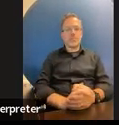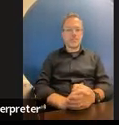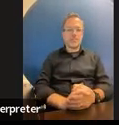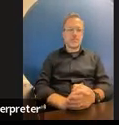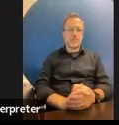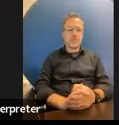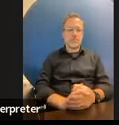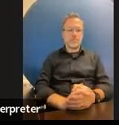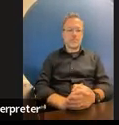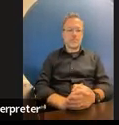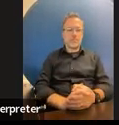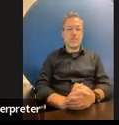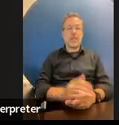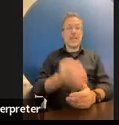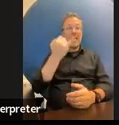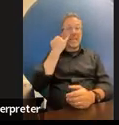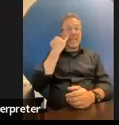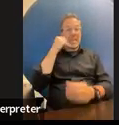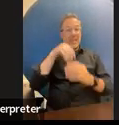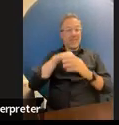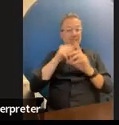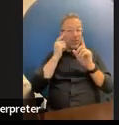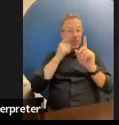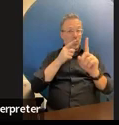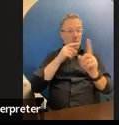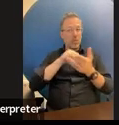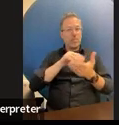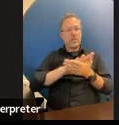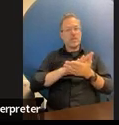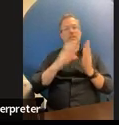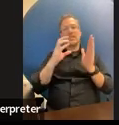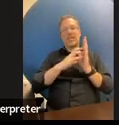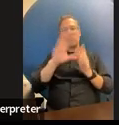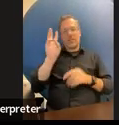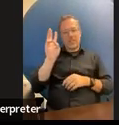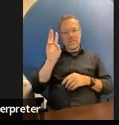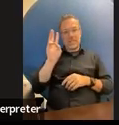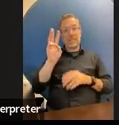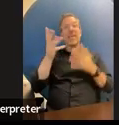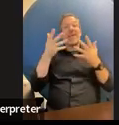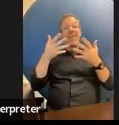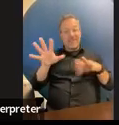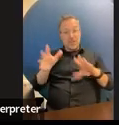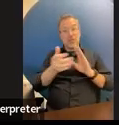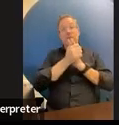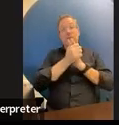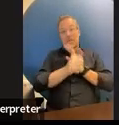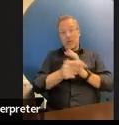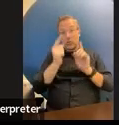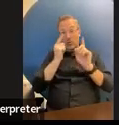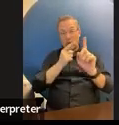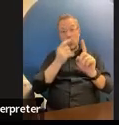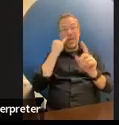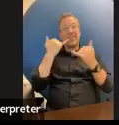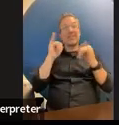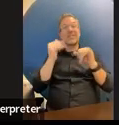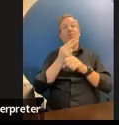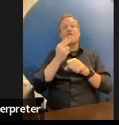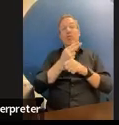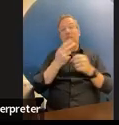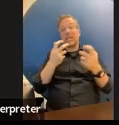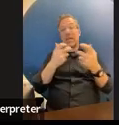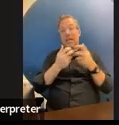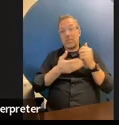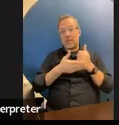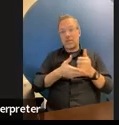if it's in the goal put it in section six once they master the goal if they're using it as an accommodation or support keep it in section